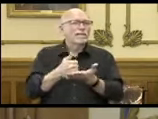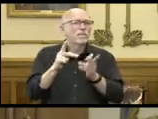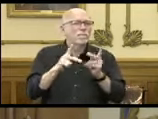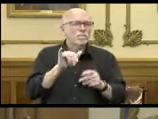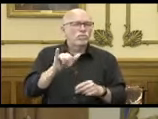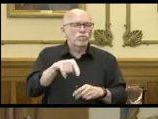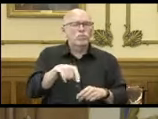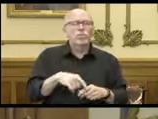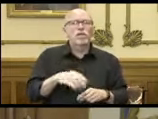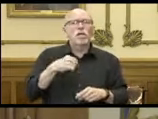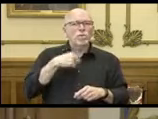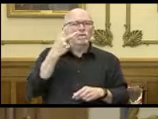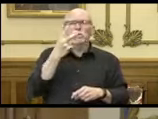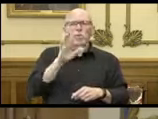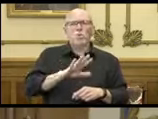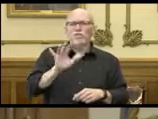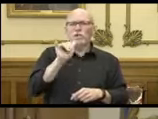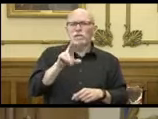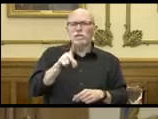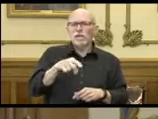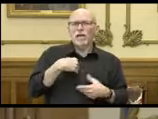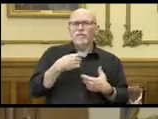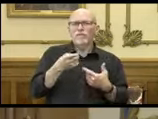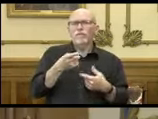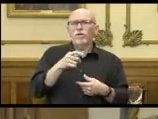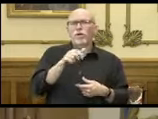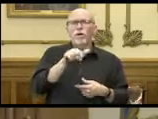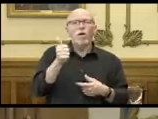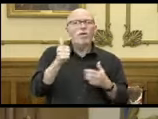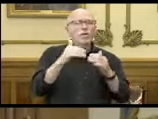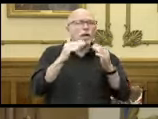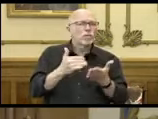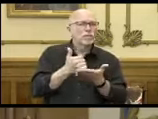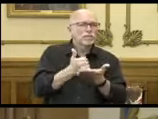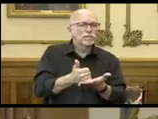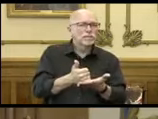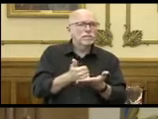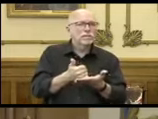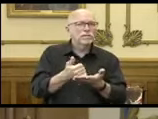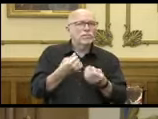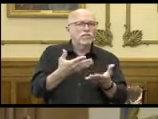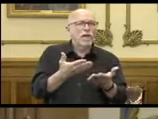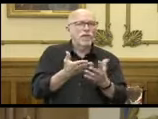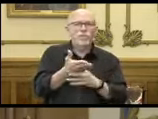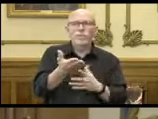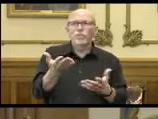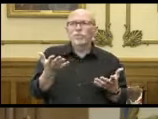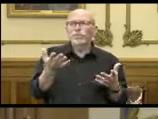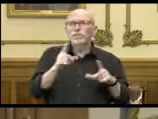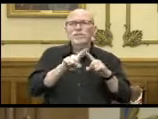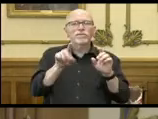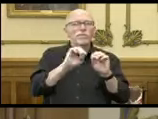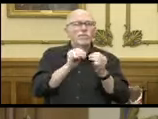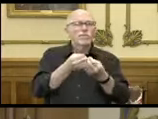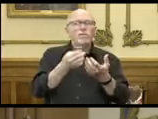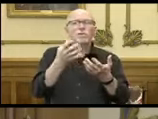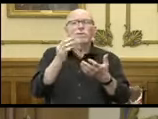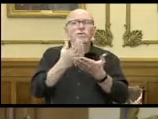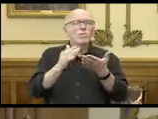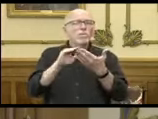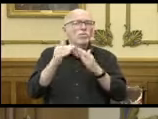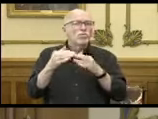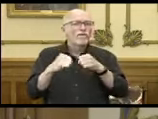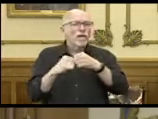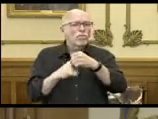we're seeing that across our state where there's other housing assistance that's being provided through some of our community